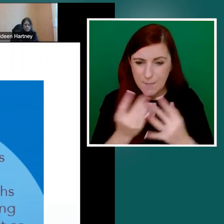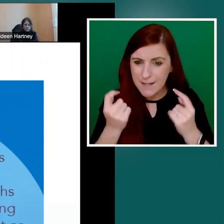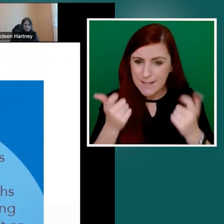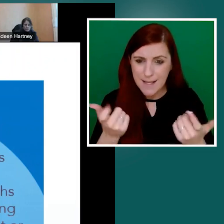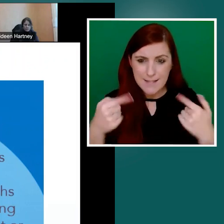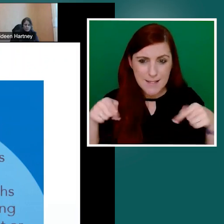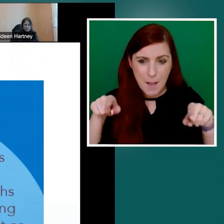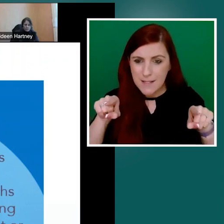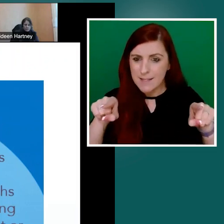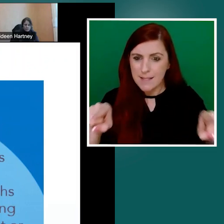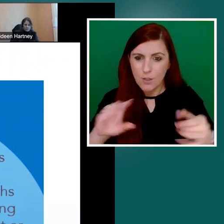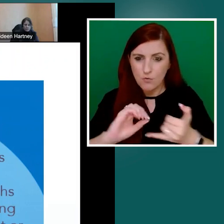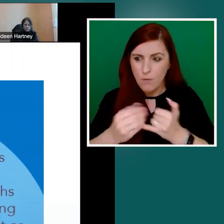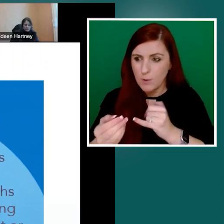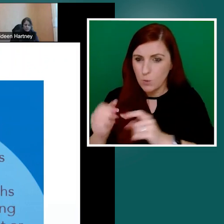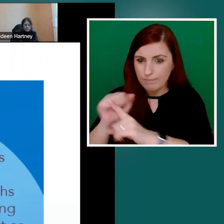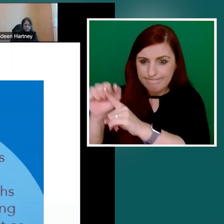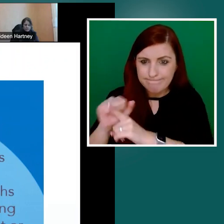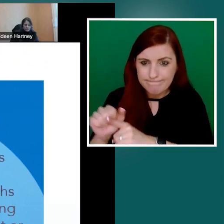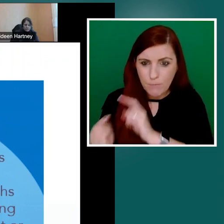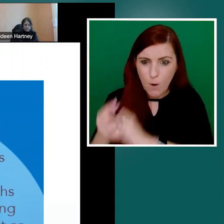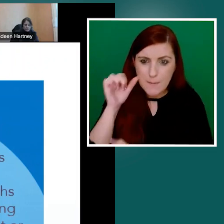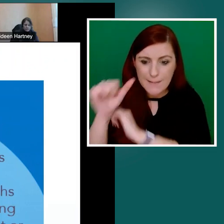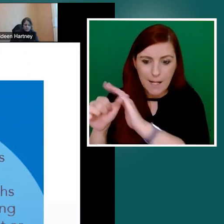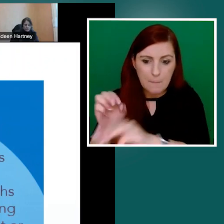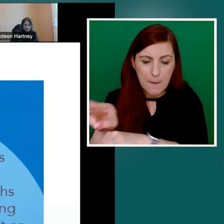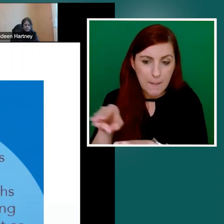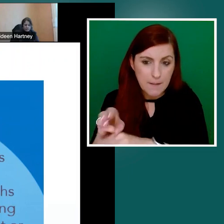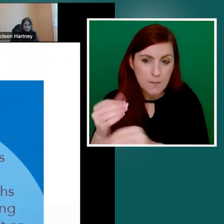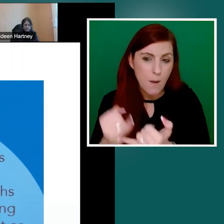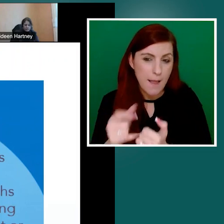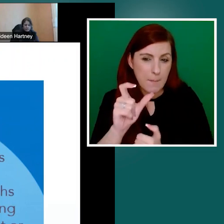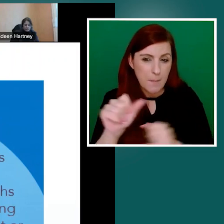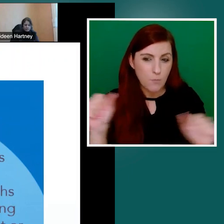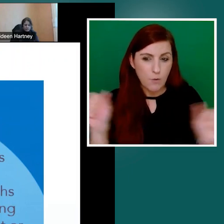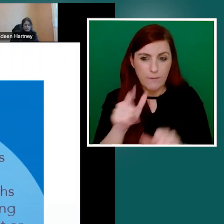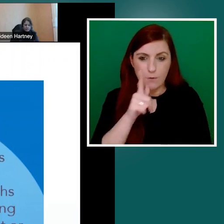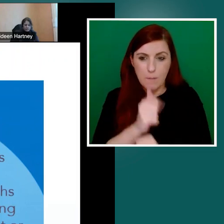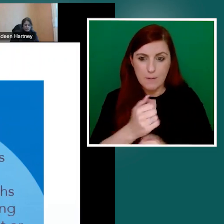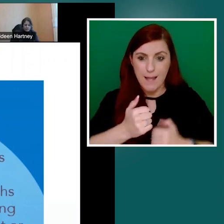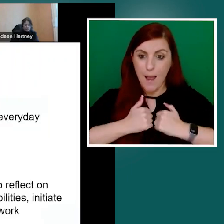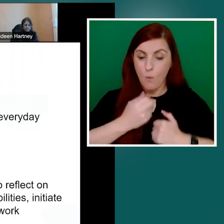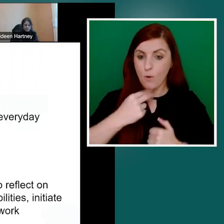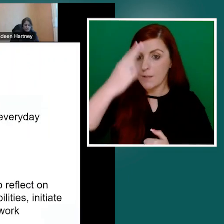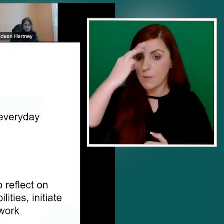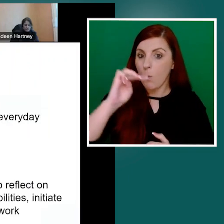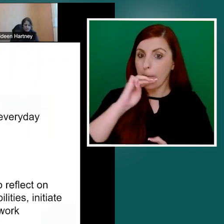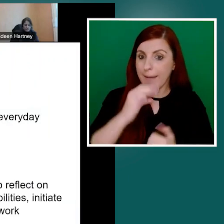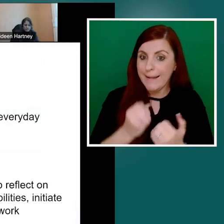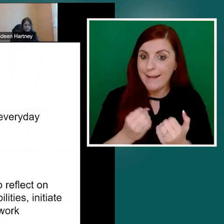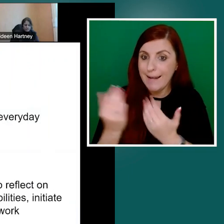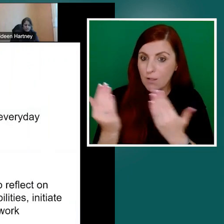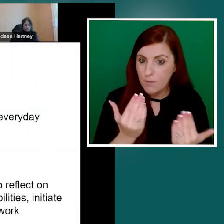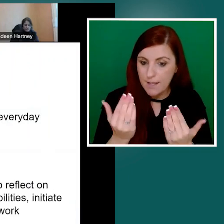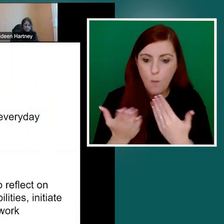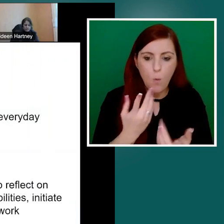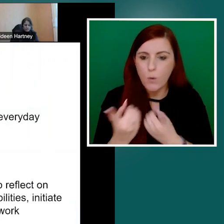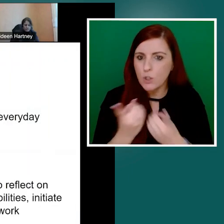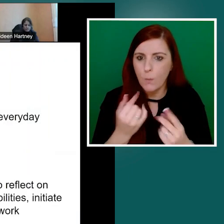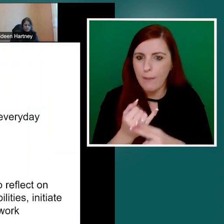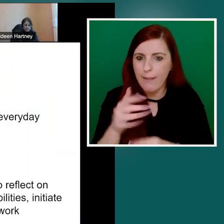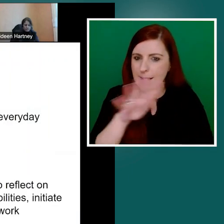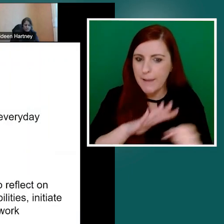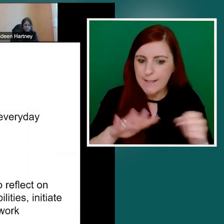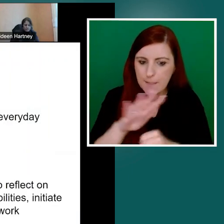try and offer upskilling opportunities. So I'd like to very briefly tell you about, as I said, our understanding of literacy and what we do in that space.